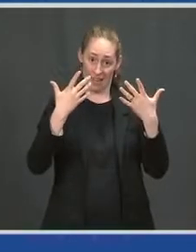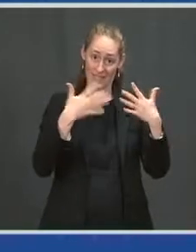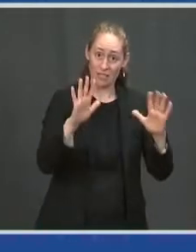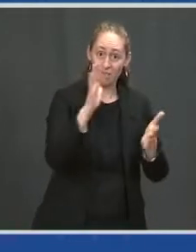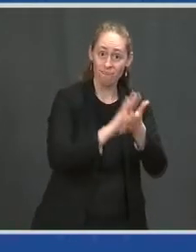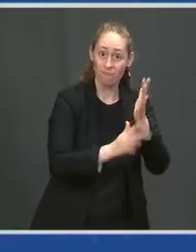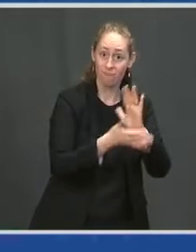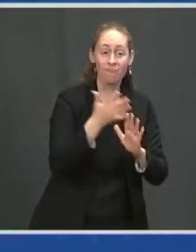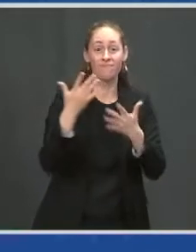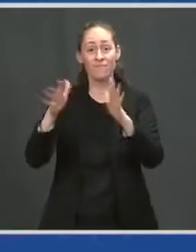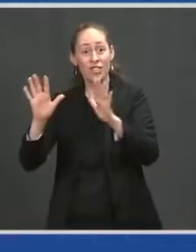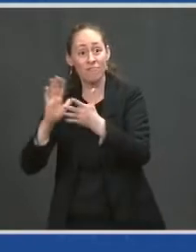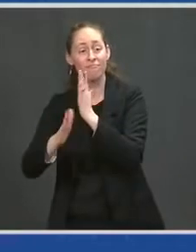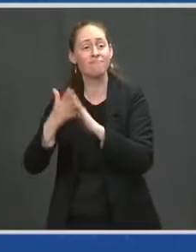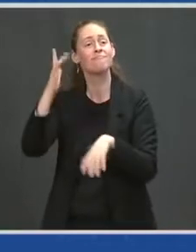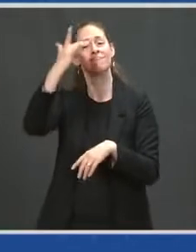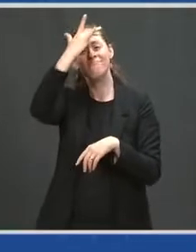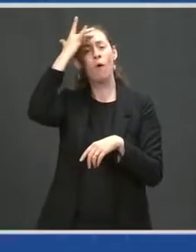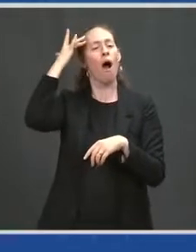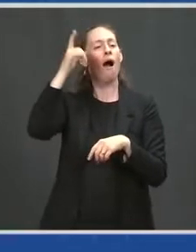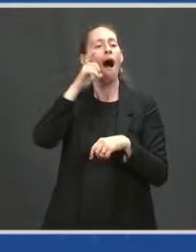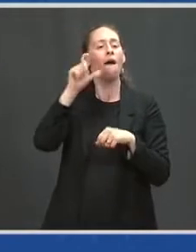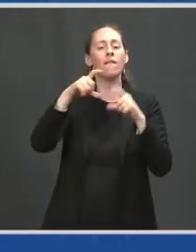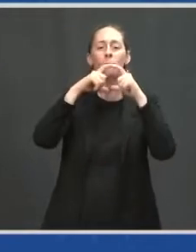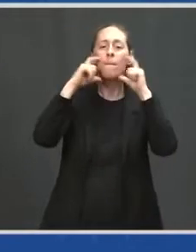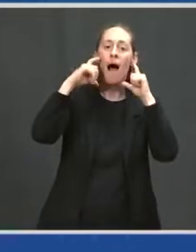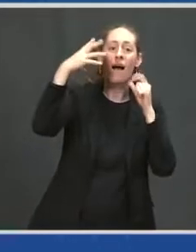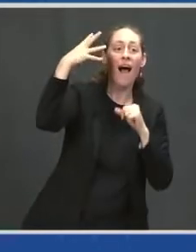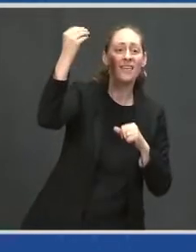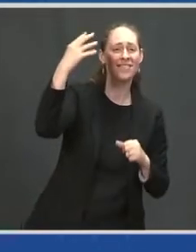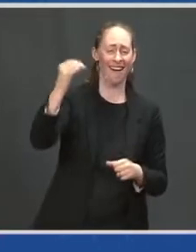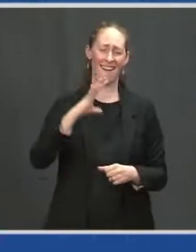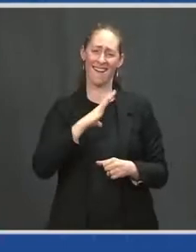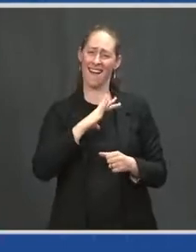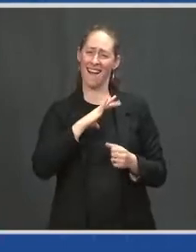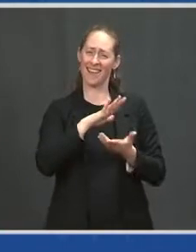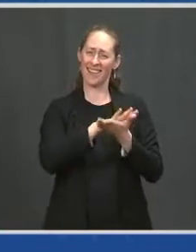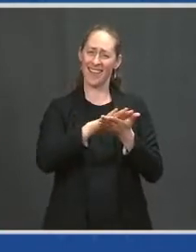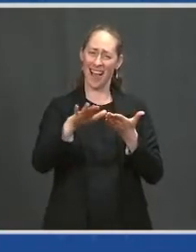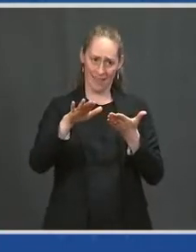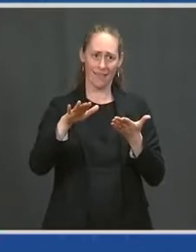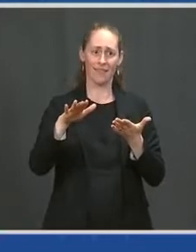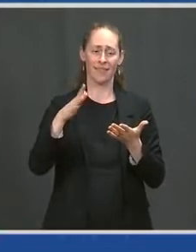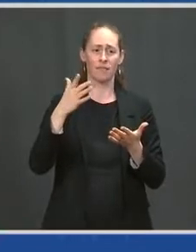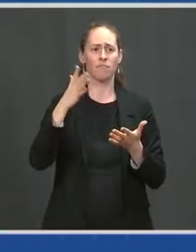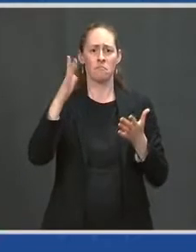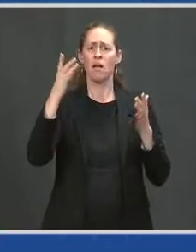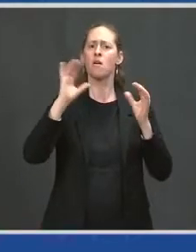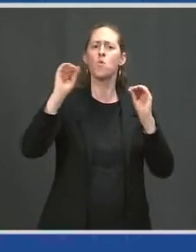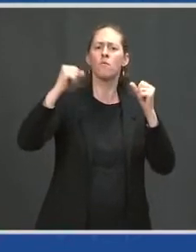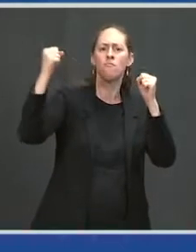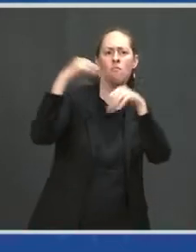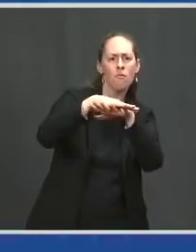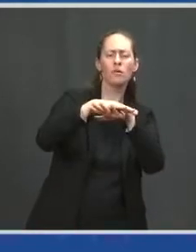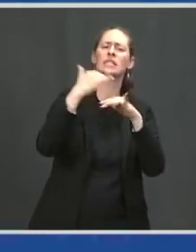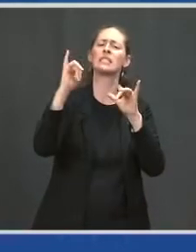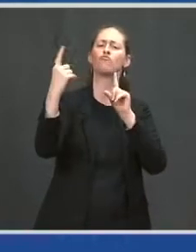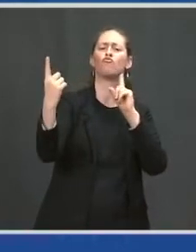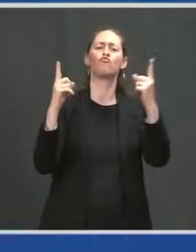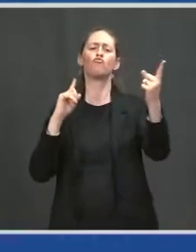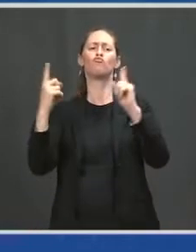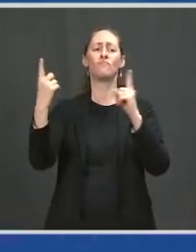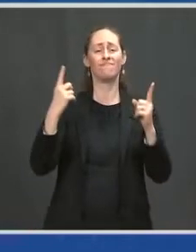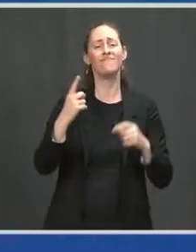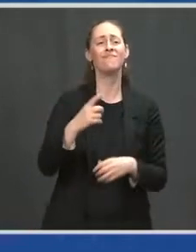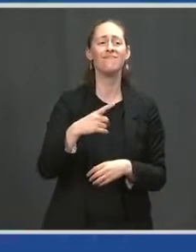go without a mask when you're outside and away from big crowds. I want to thank the team at